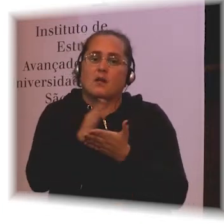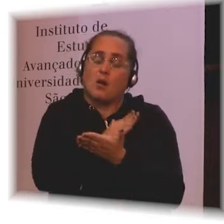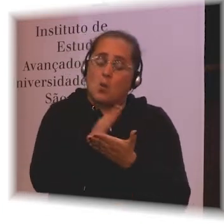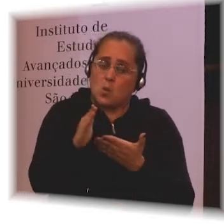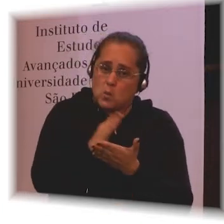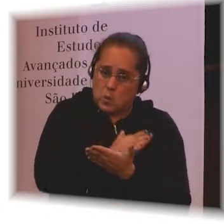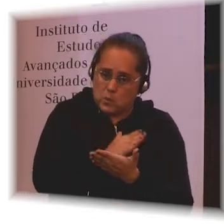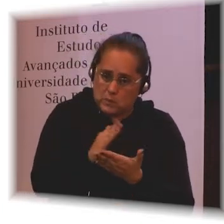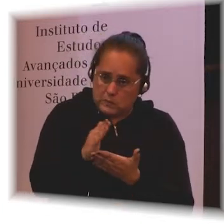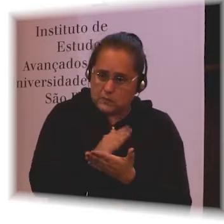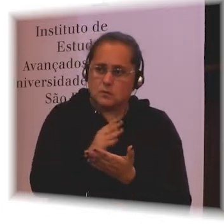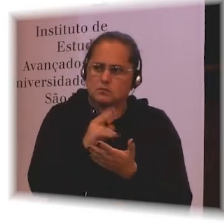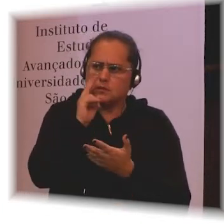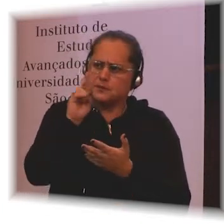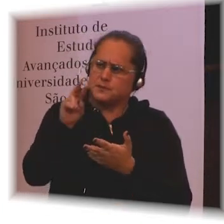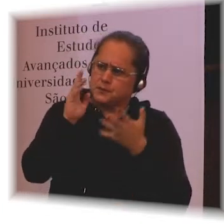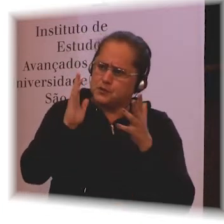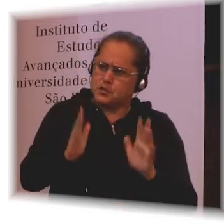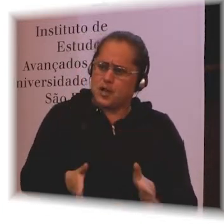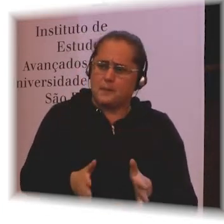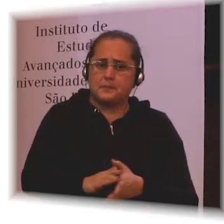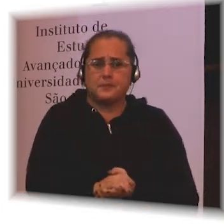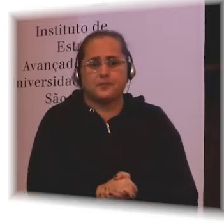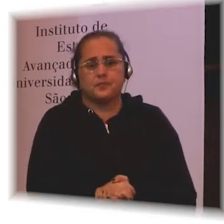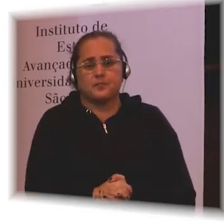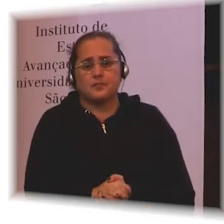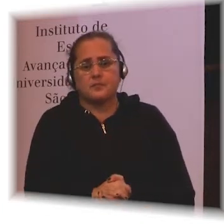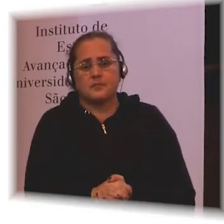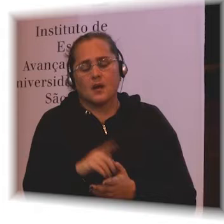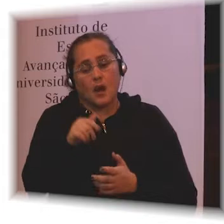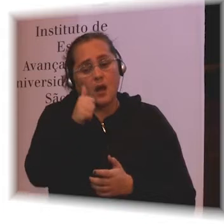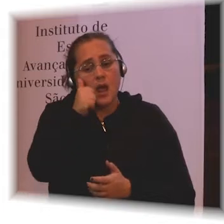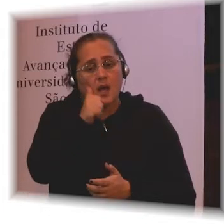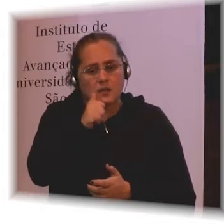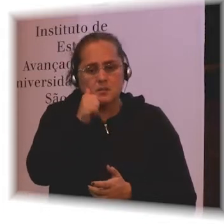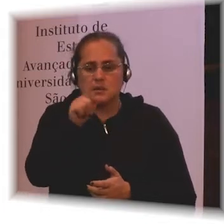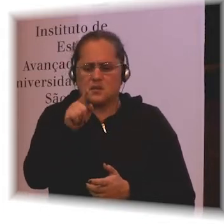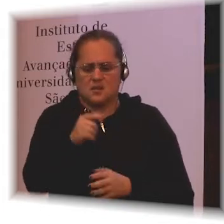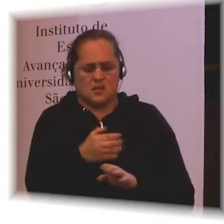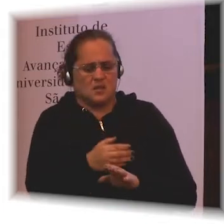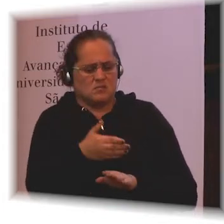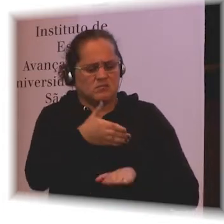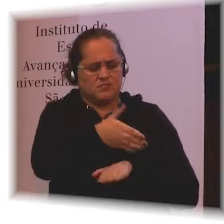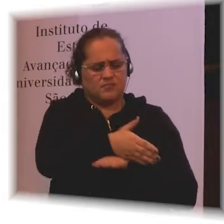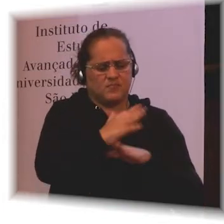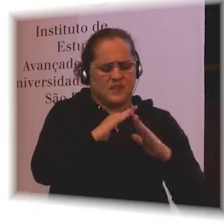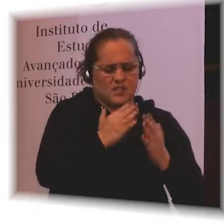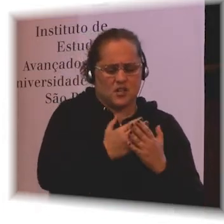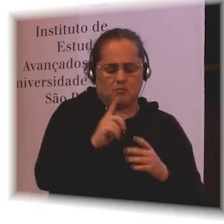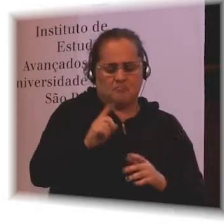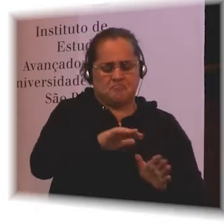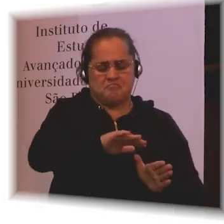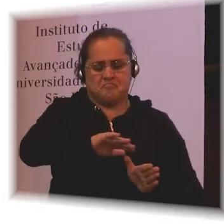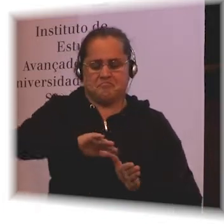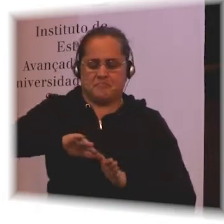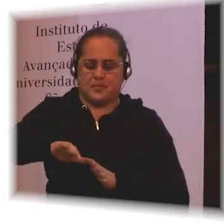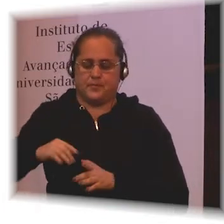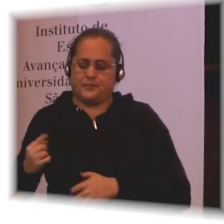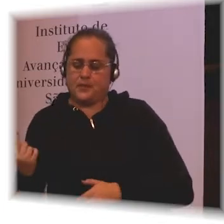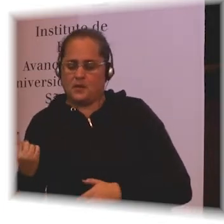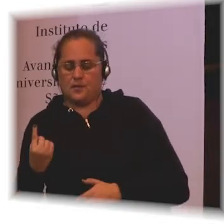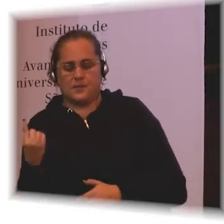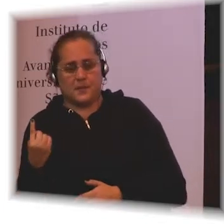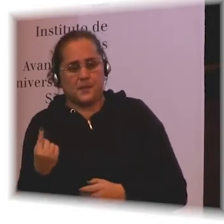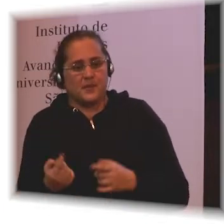people with disabilities are excluded from school. They're much more likely to experience ill health. They're also much less